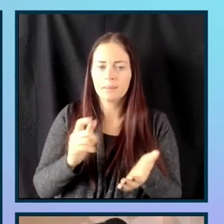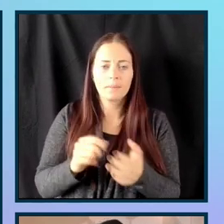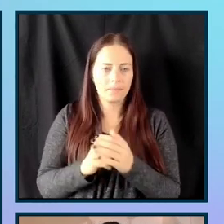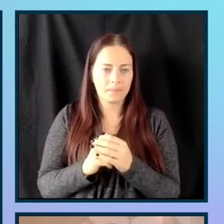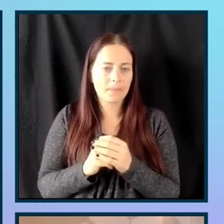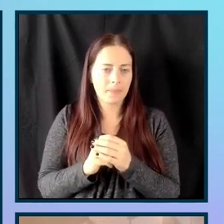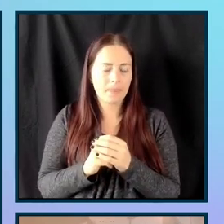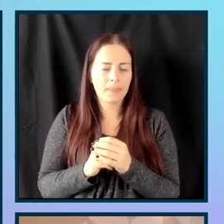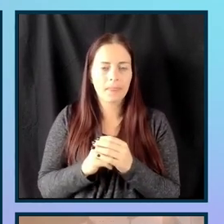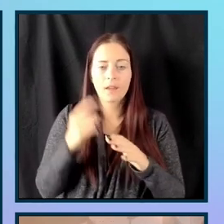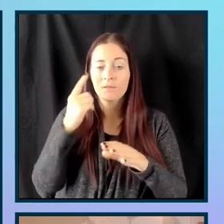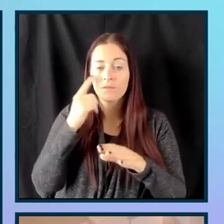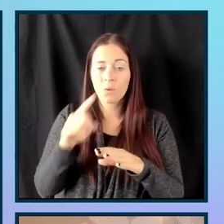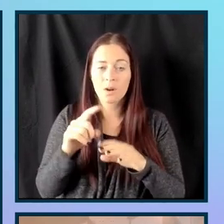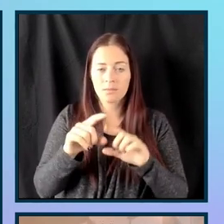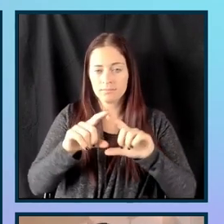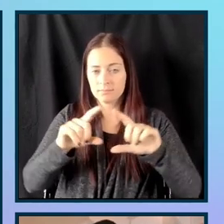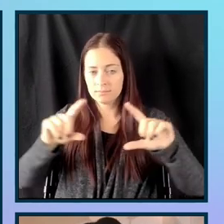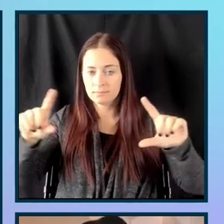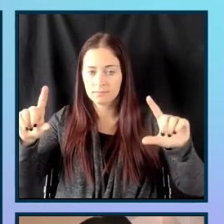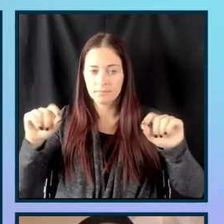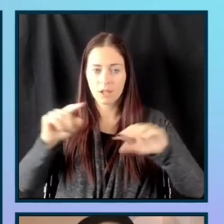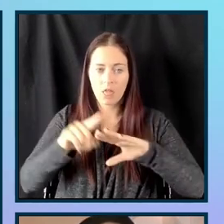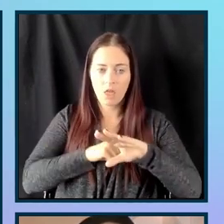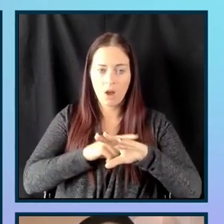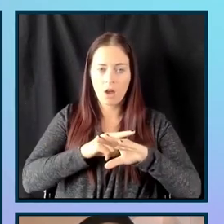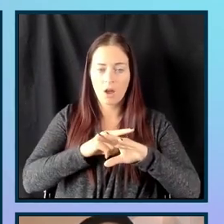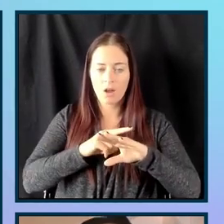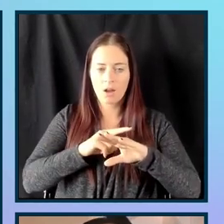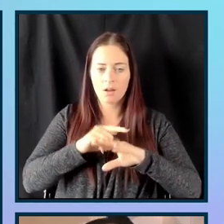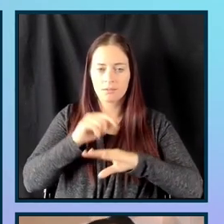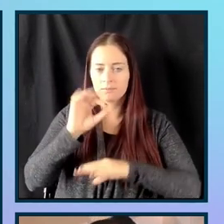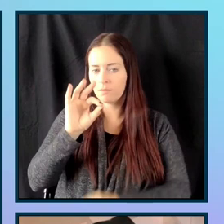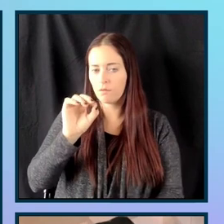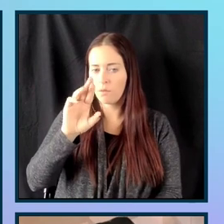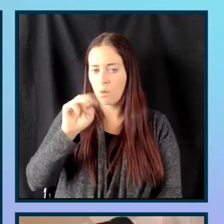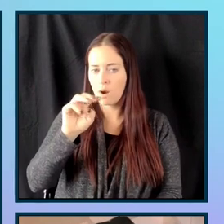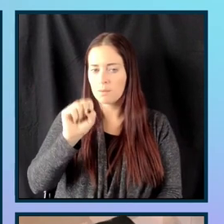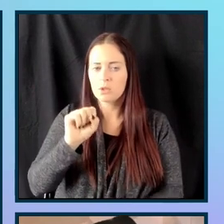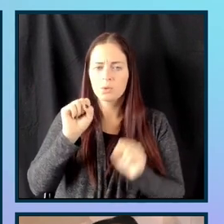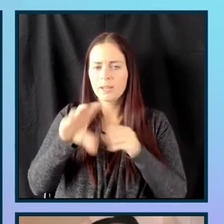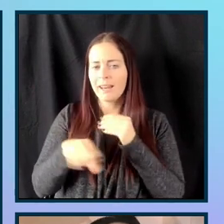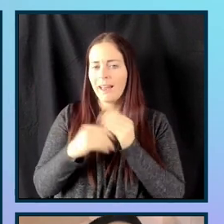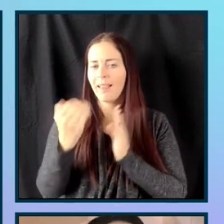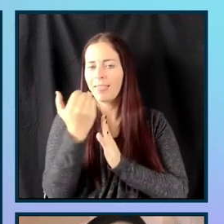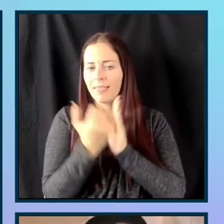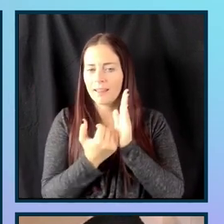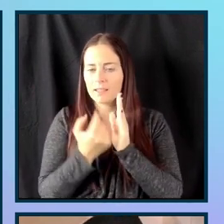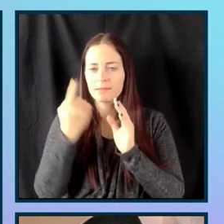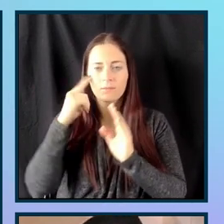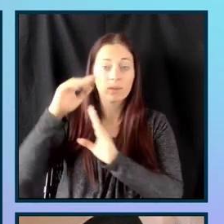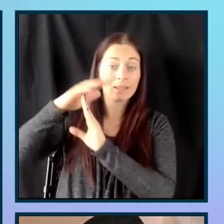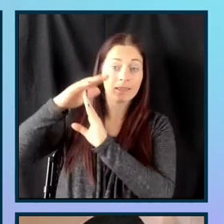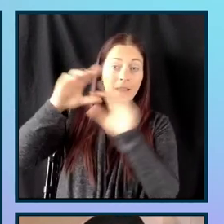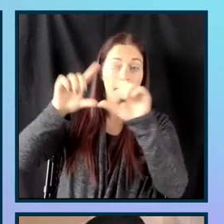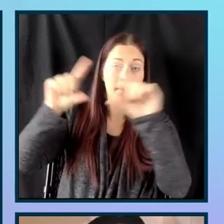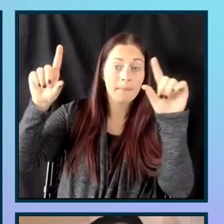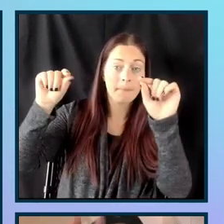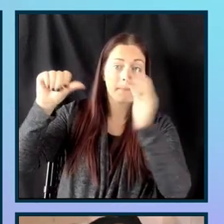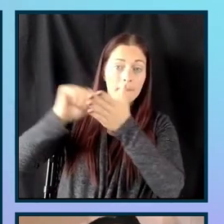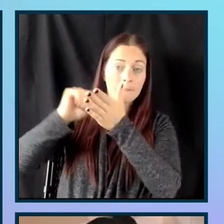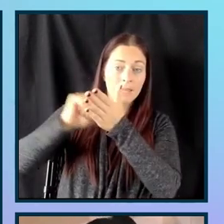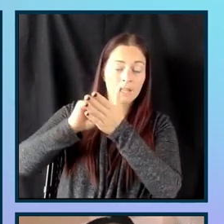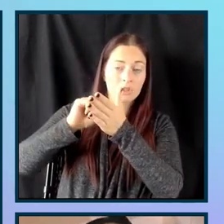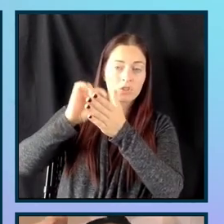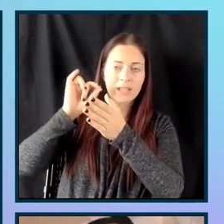forms, you can add a list a list of links at the top of the page. That way, people can fix the errors once they submit the